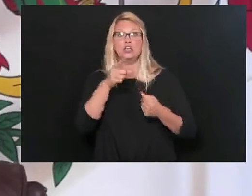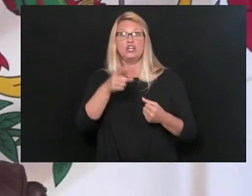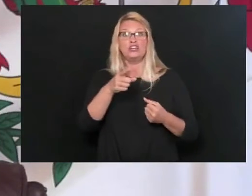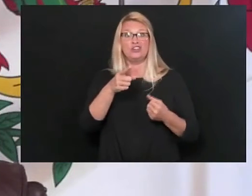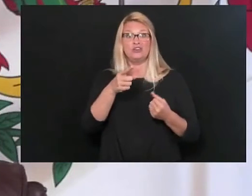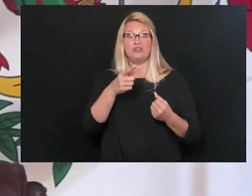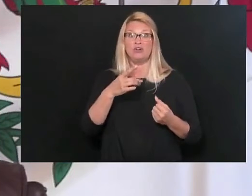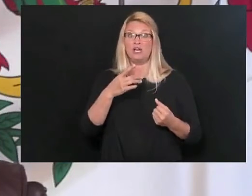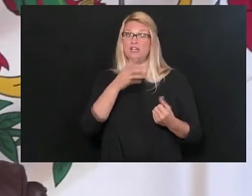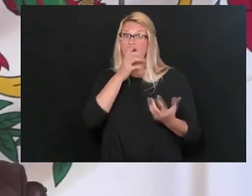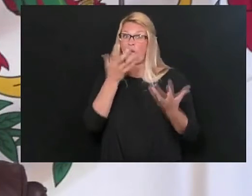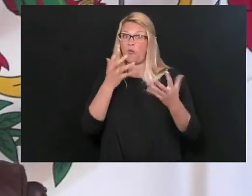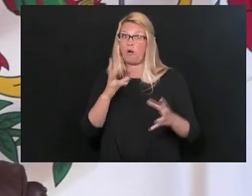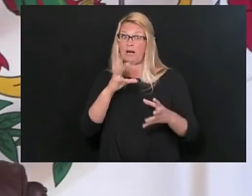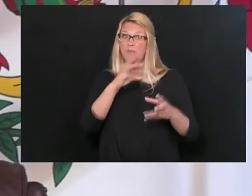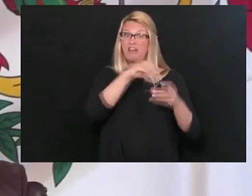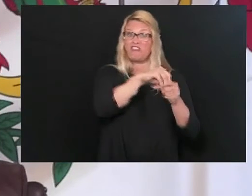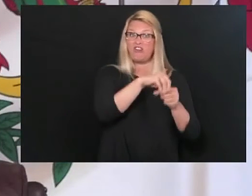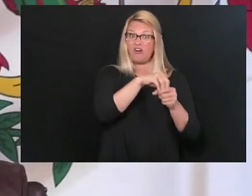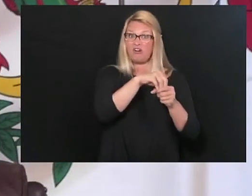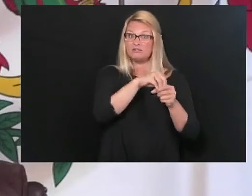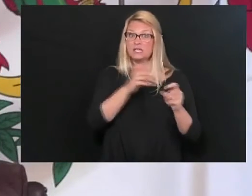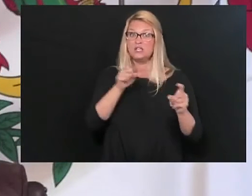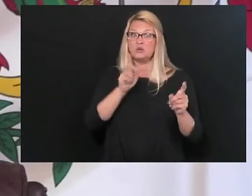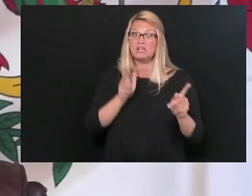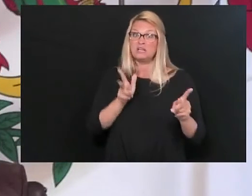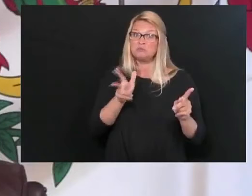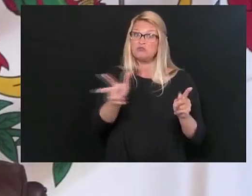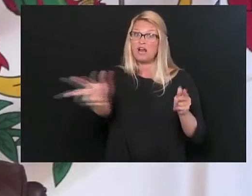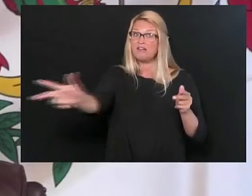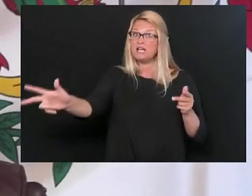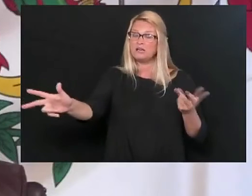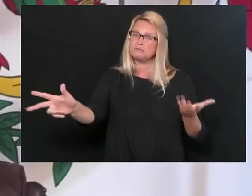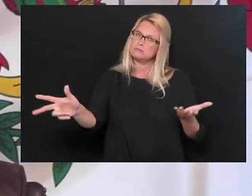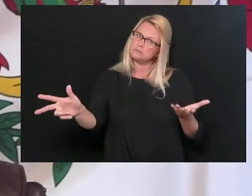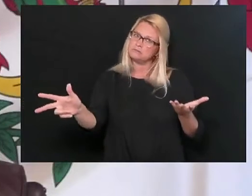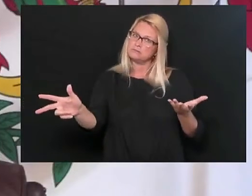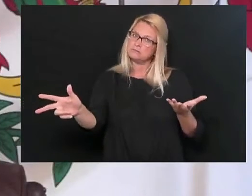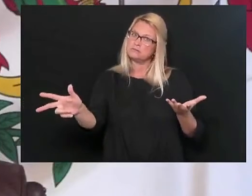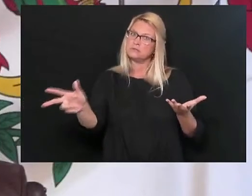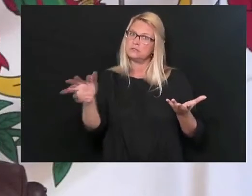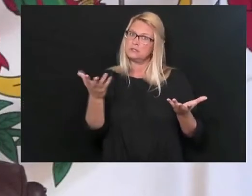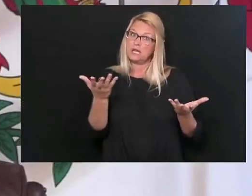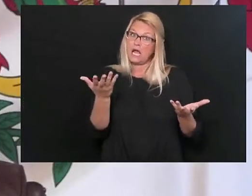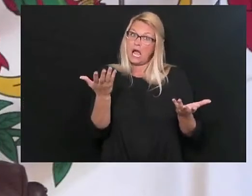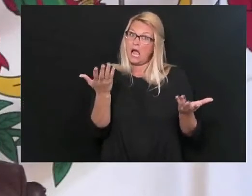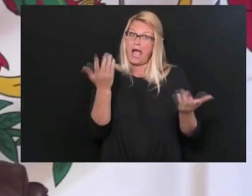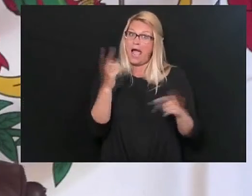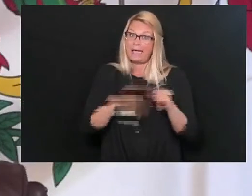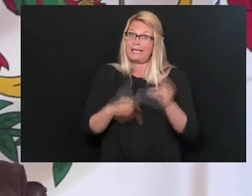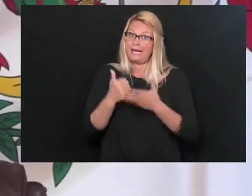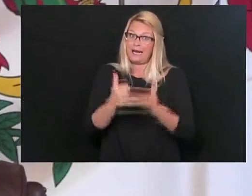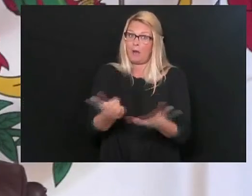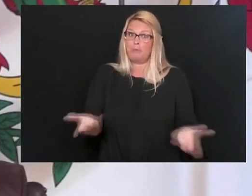because you don't want to get involved, then, then, you know, I don't know how to help you. You know,